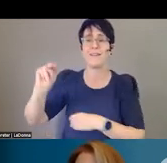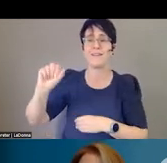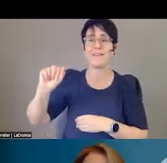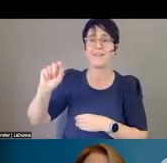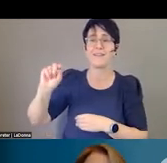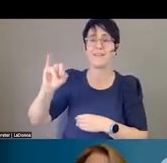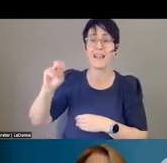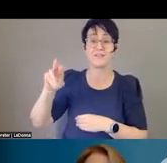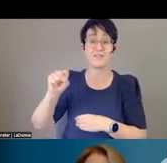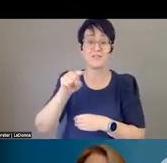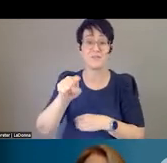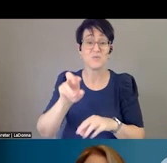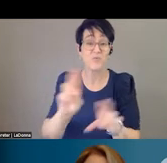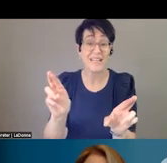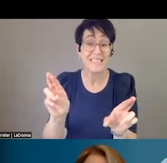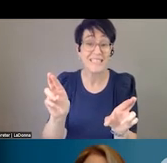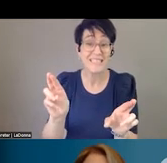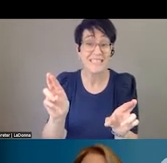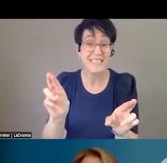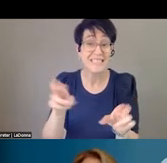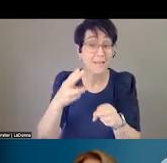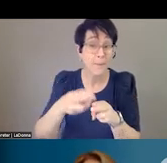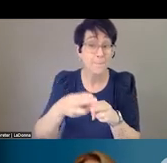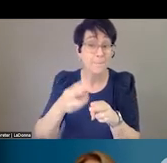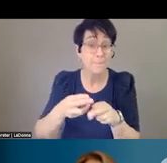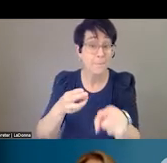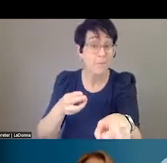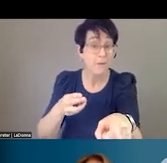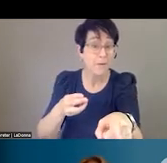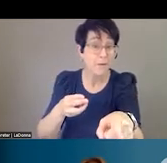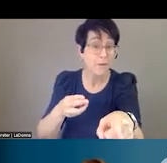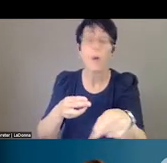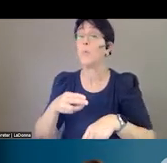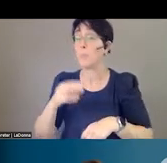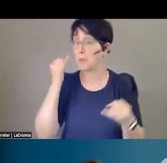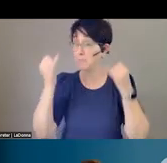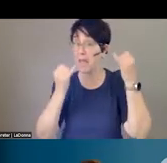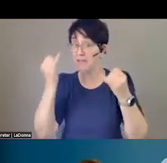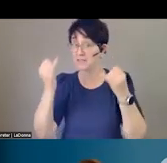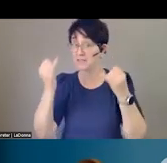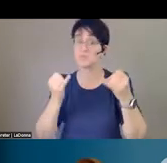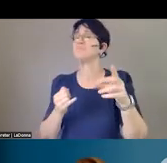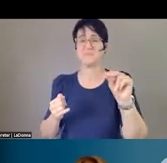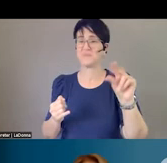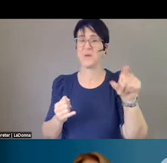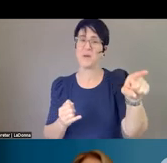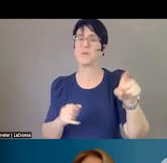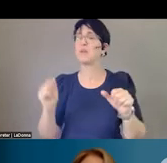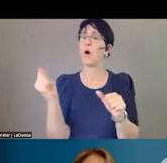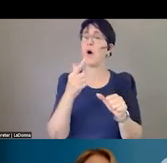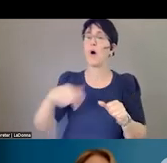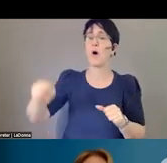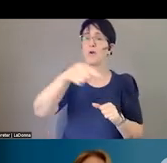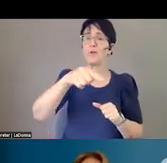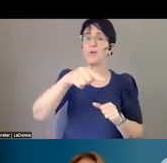song? Next slide. Oh, imagine. That's a good guess. All you need is love. All you need is love.